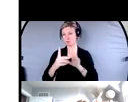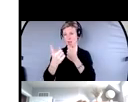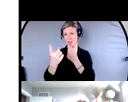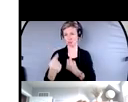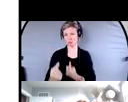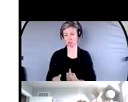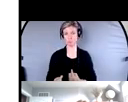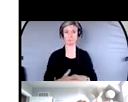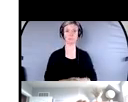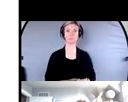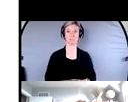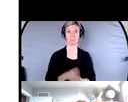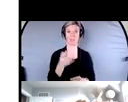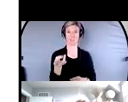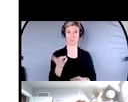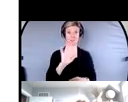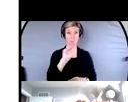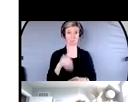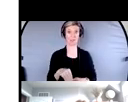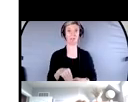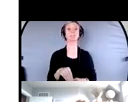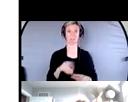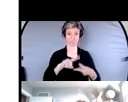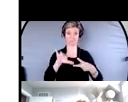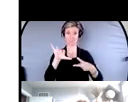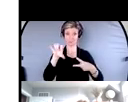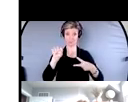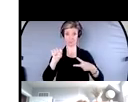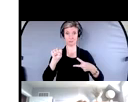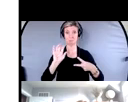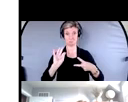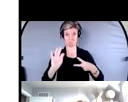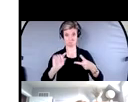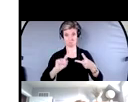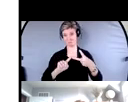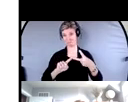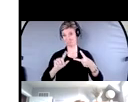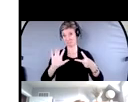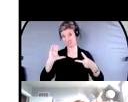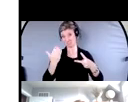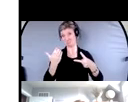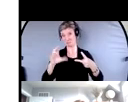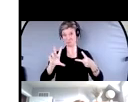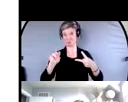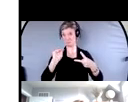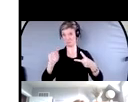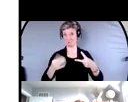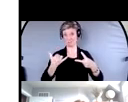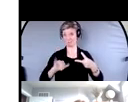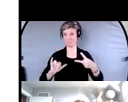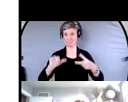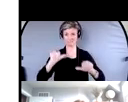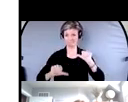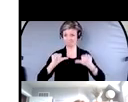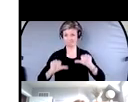So 69% of individuals said yes. But there is still about a third of individuals that say they are not quite